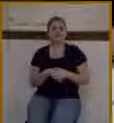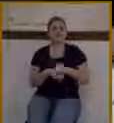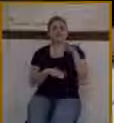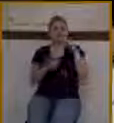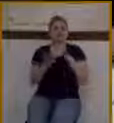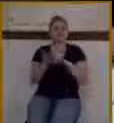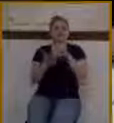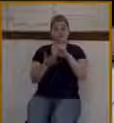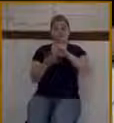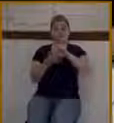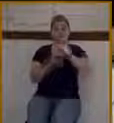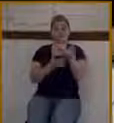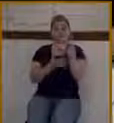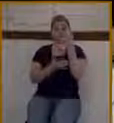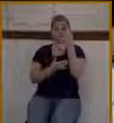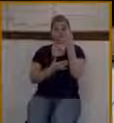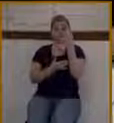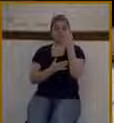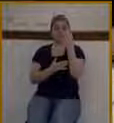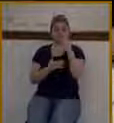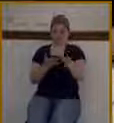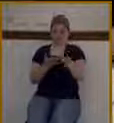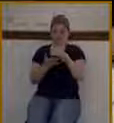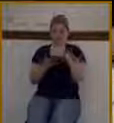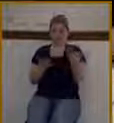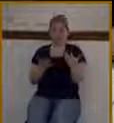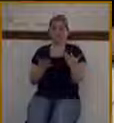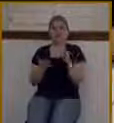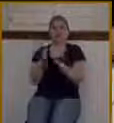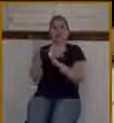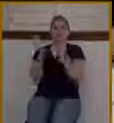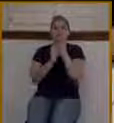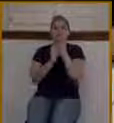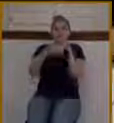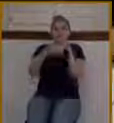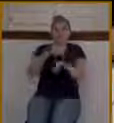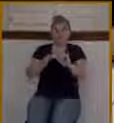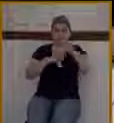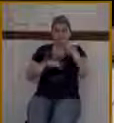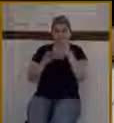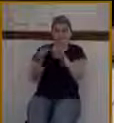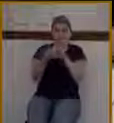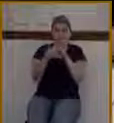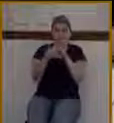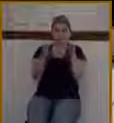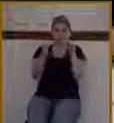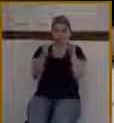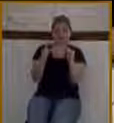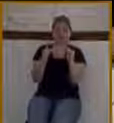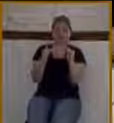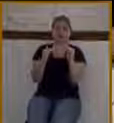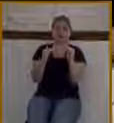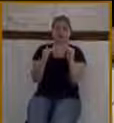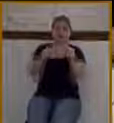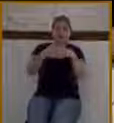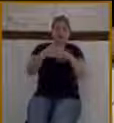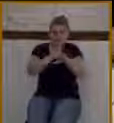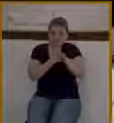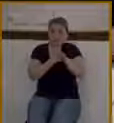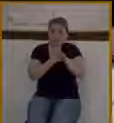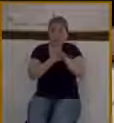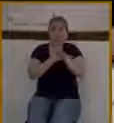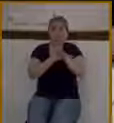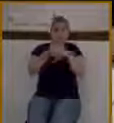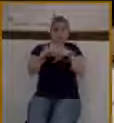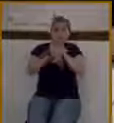verse 11, where it says, Jesus entered into Jerusalem, and notice the next phrase, And entered and into the